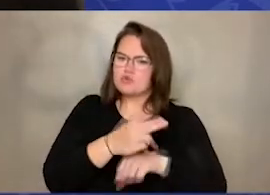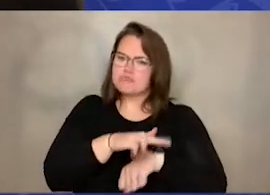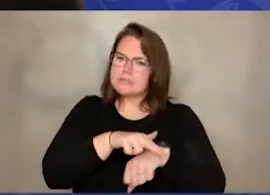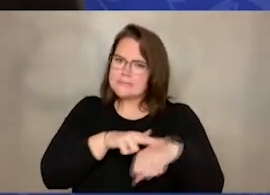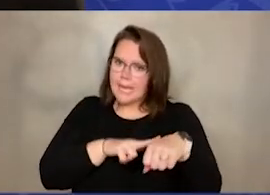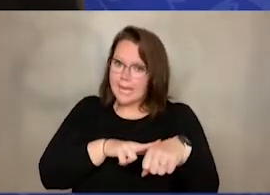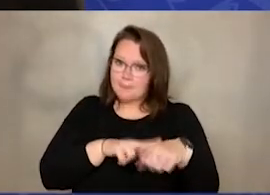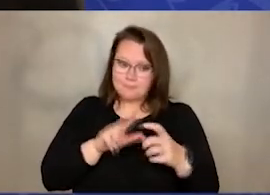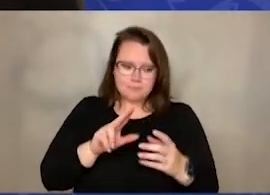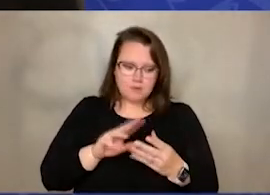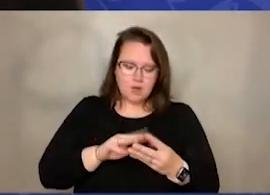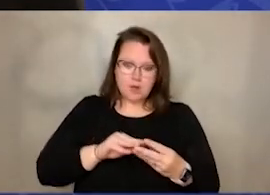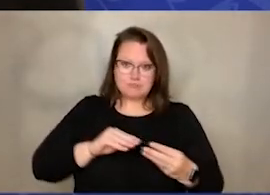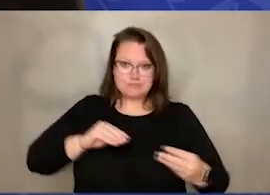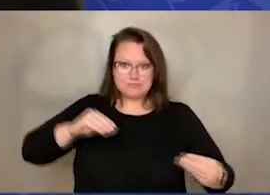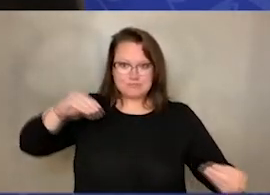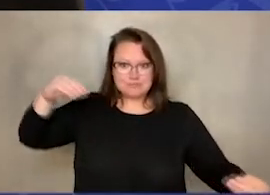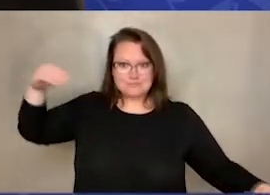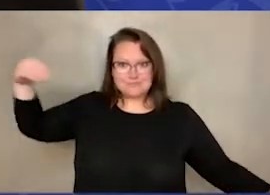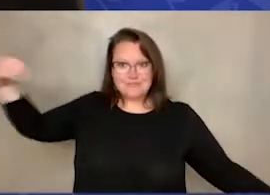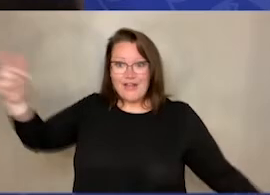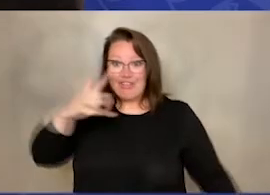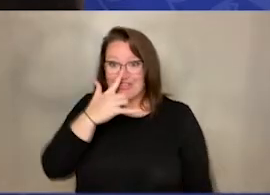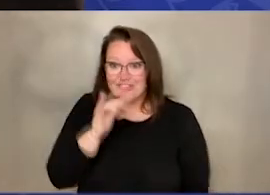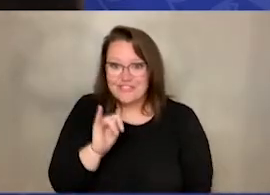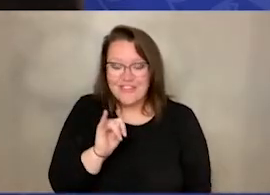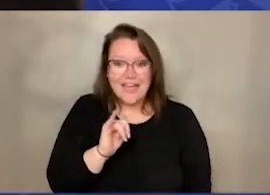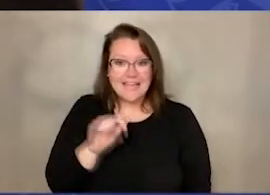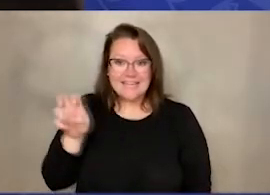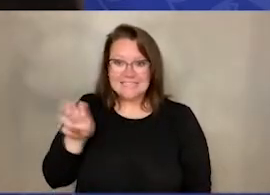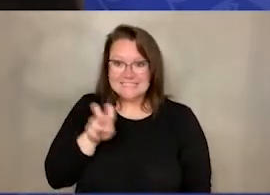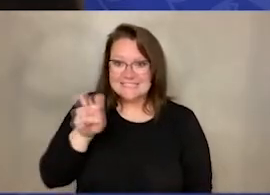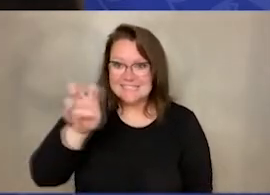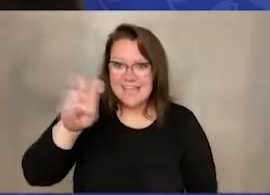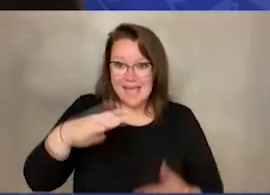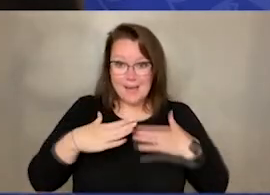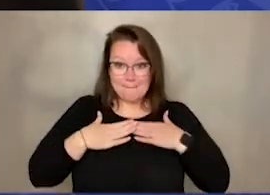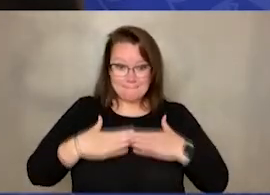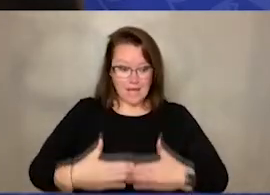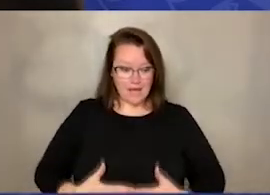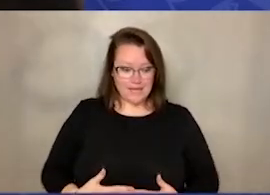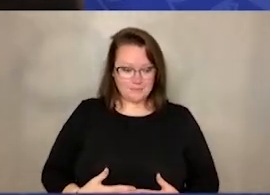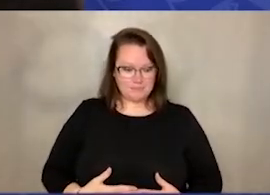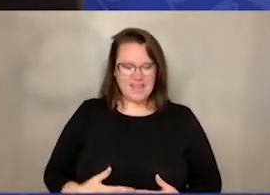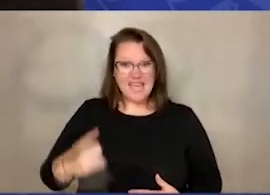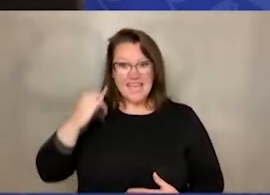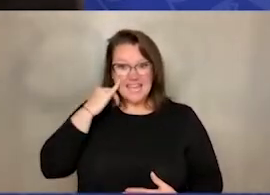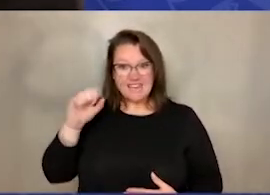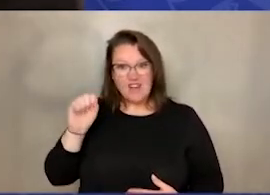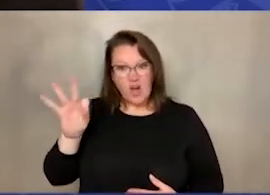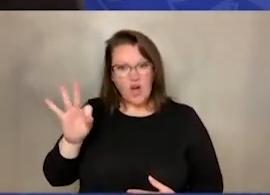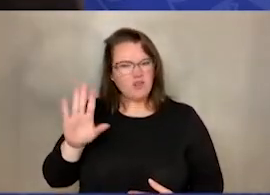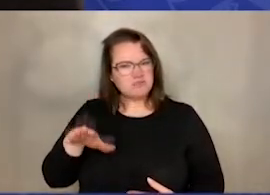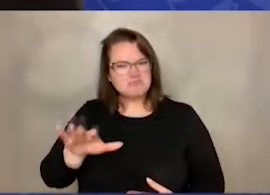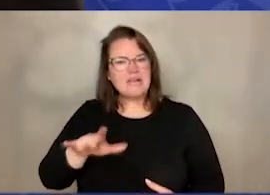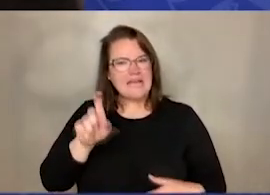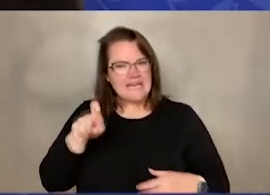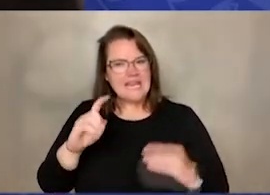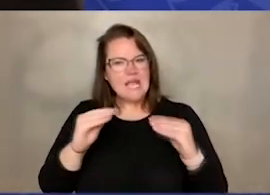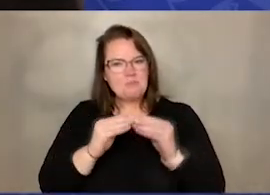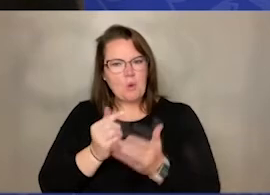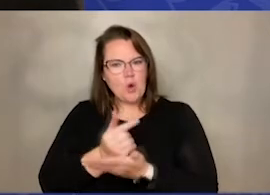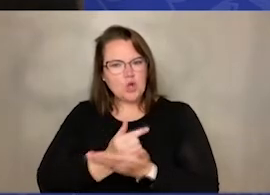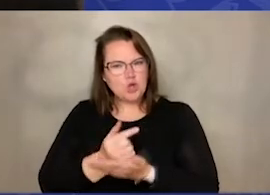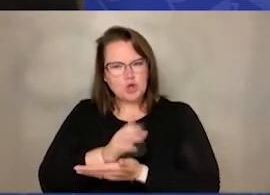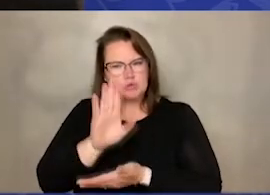have a really long snake body. And if it comes off like that, that just means you don't use enough glue. No